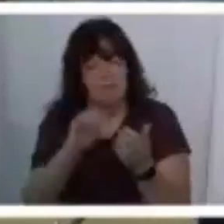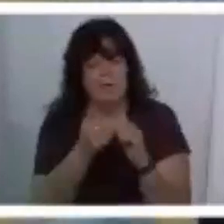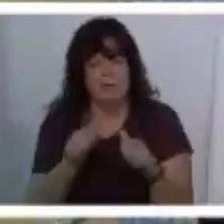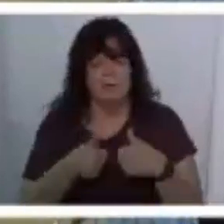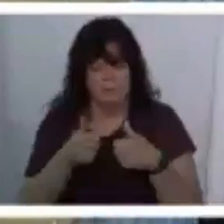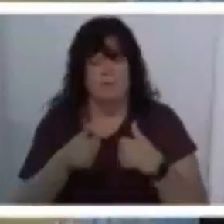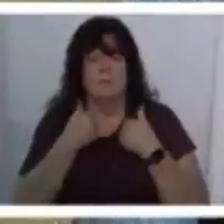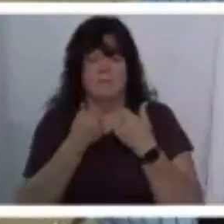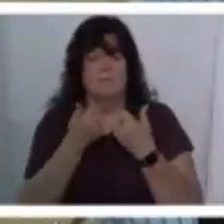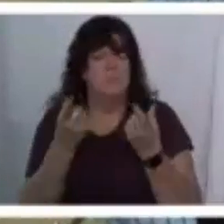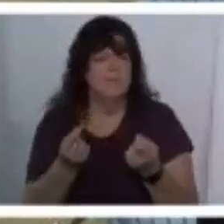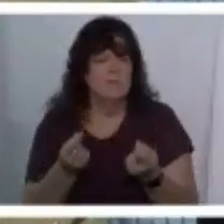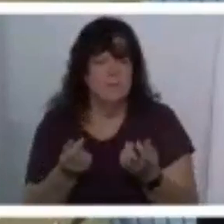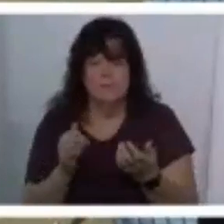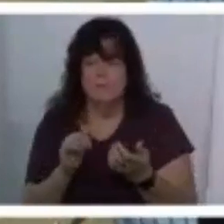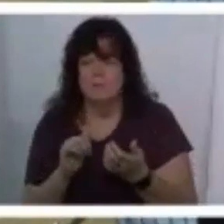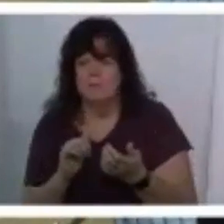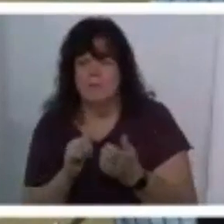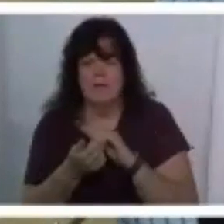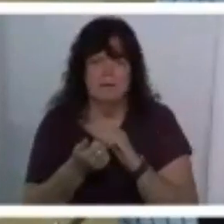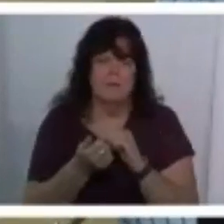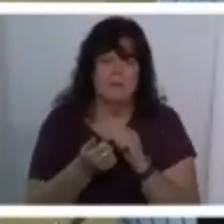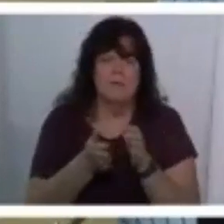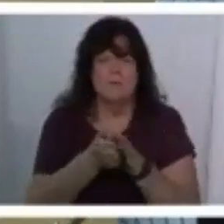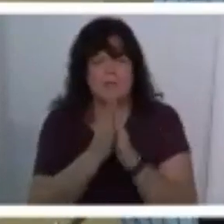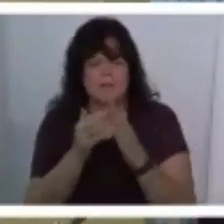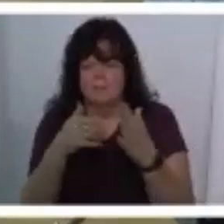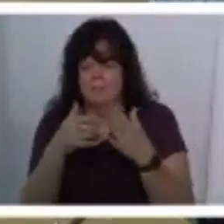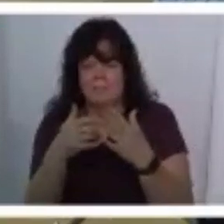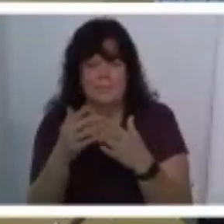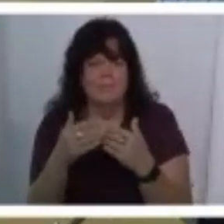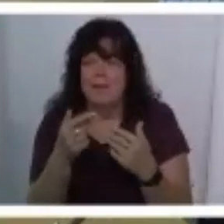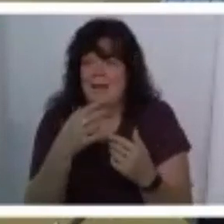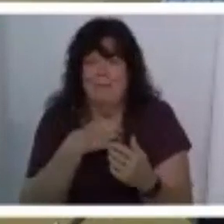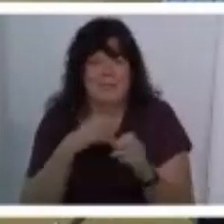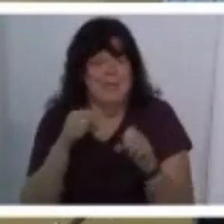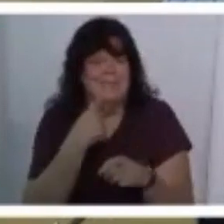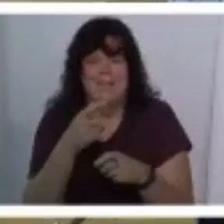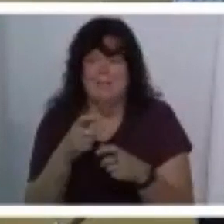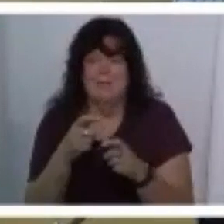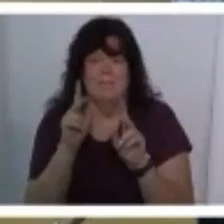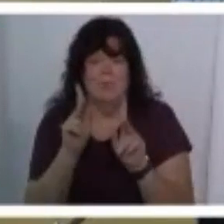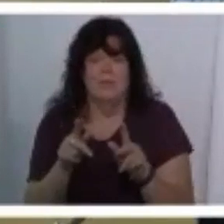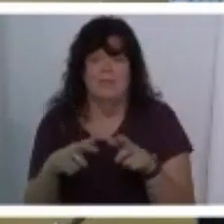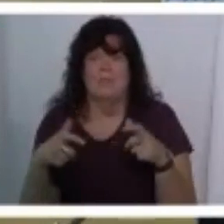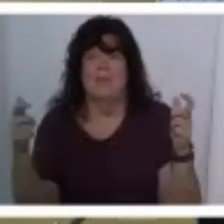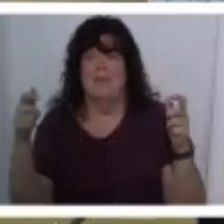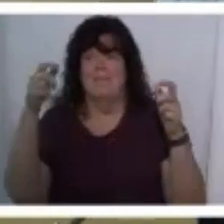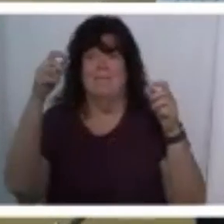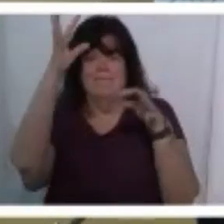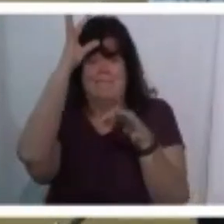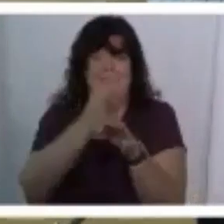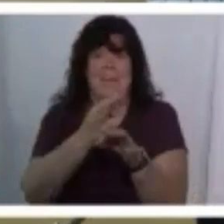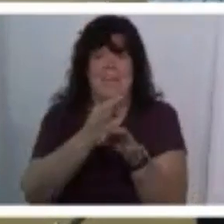you know i i wish i could tell you that i was a person of great faith uh and i don't know that i am but